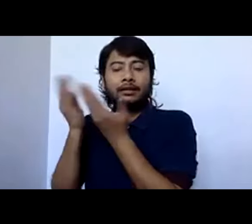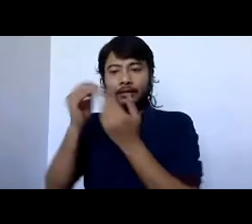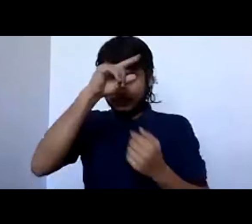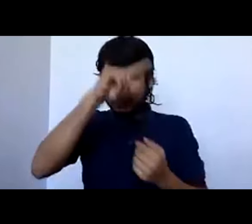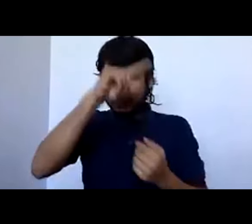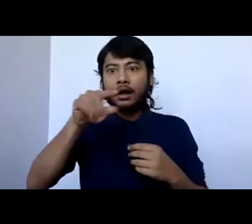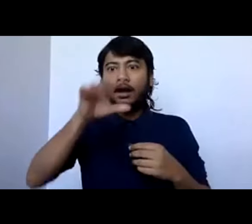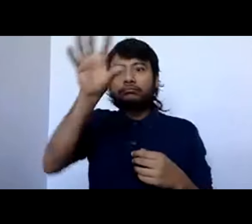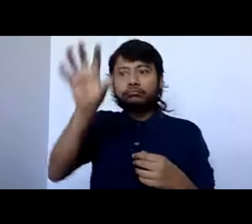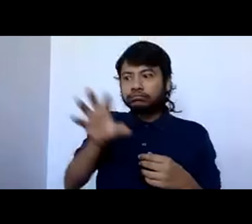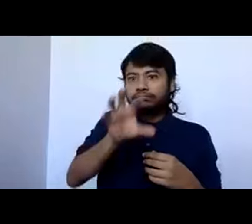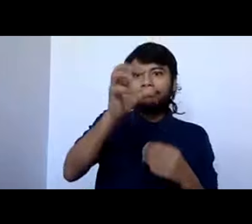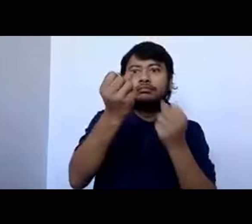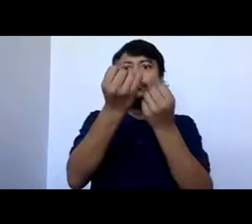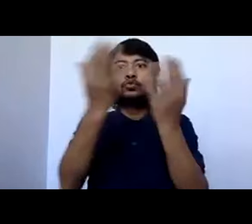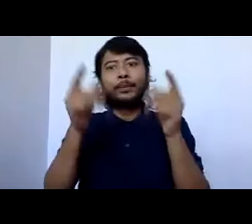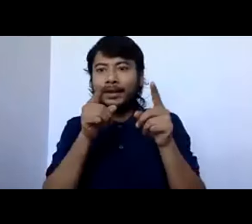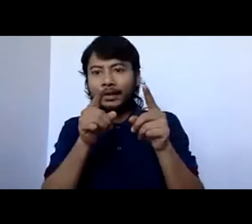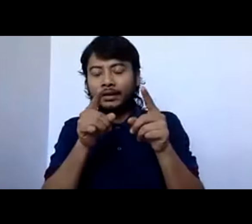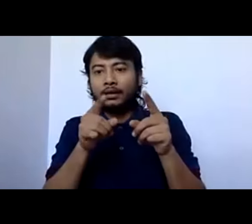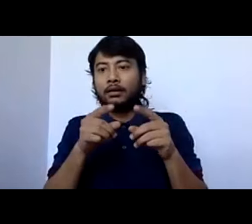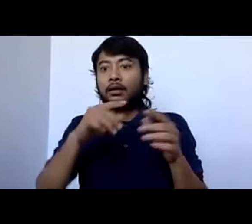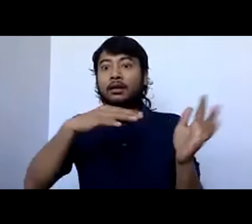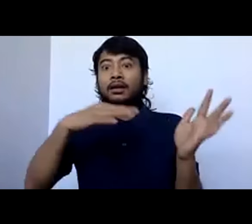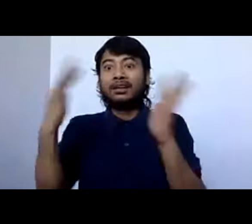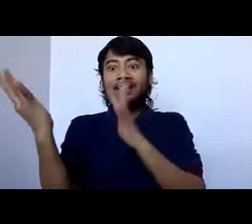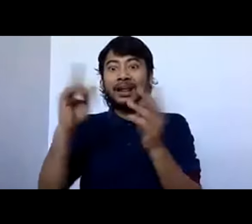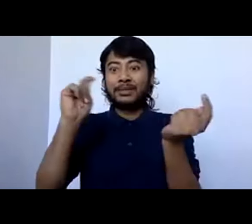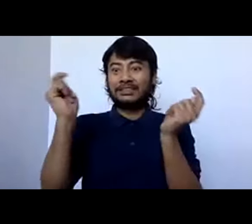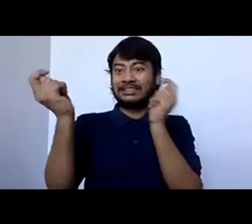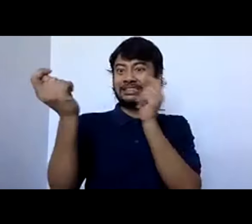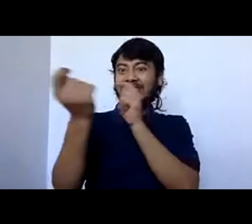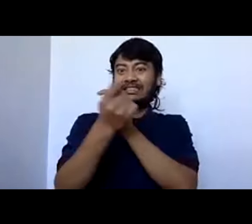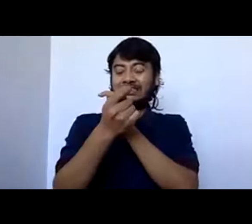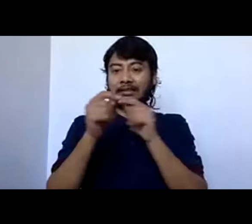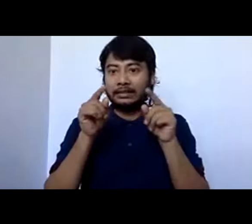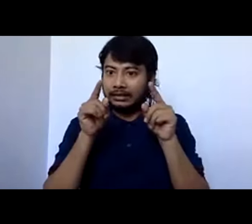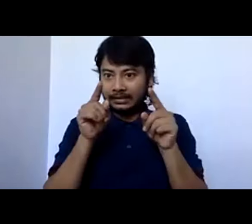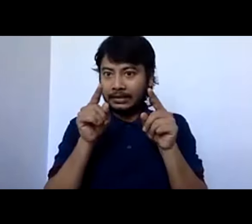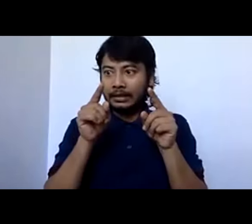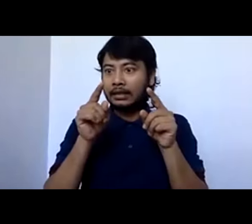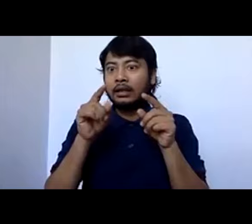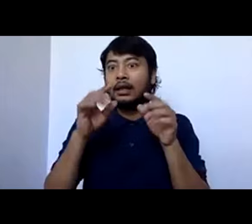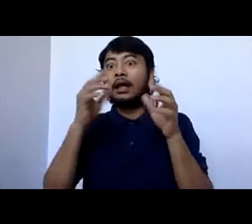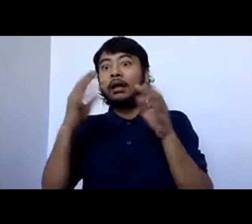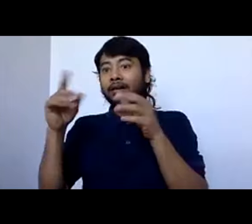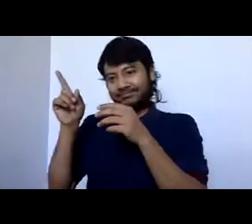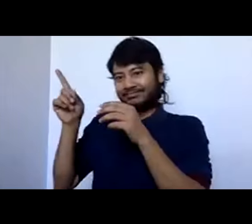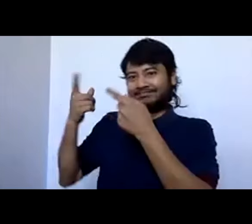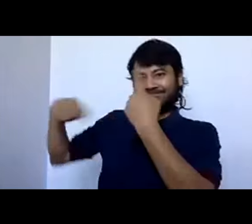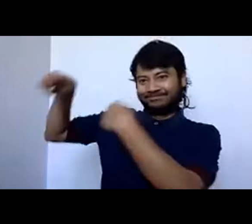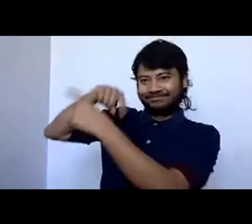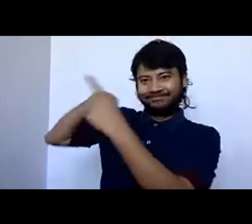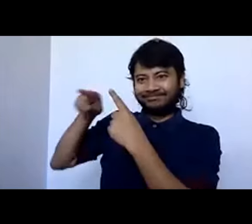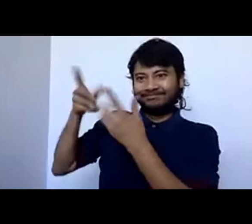there's so many states and the impact of, you know, any intervention would affect states differently. You know, I